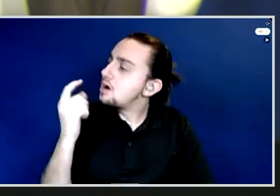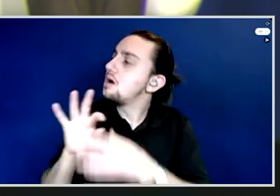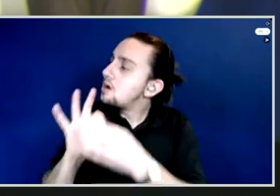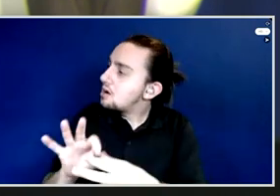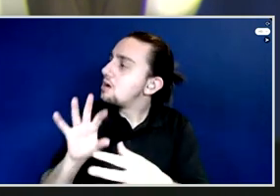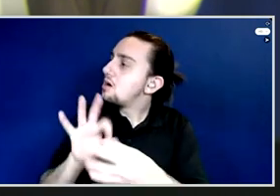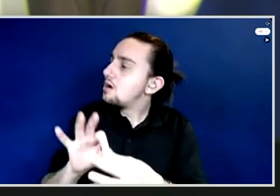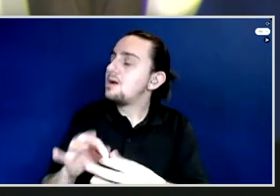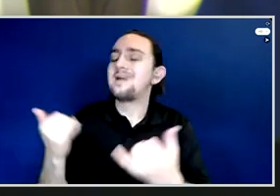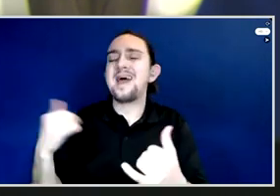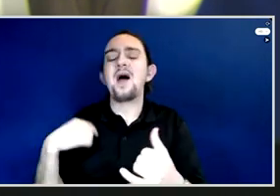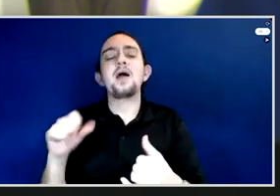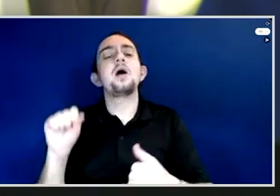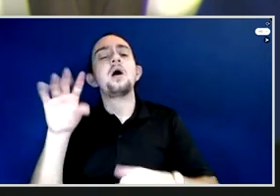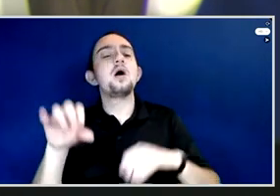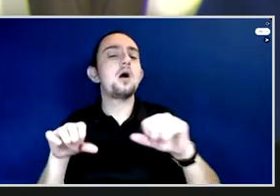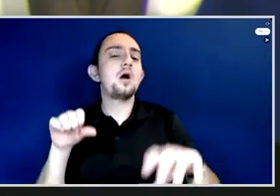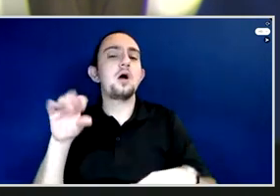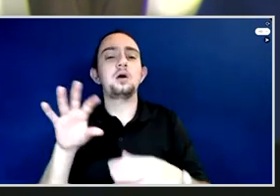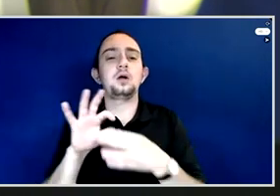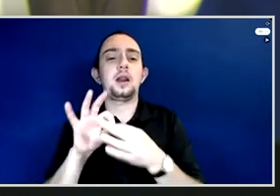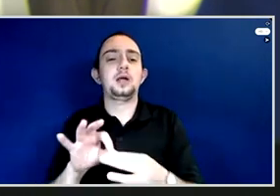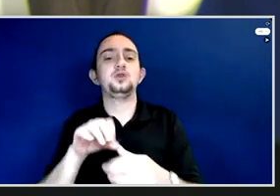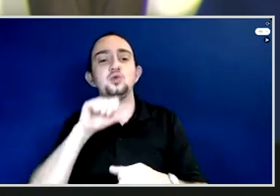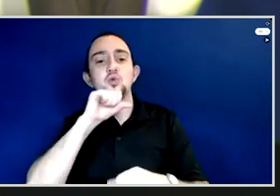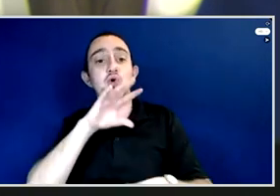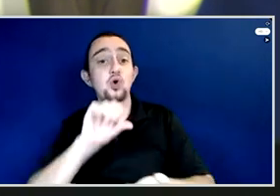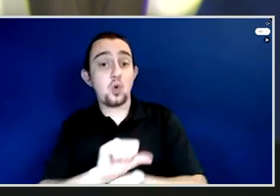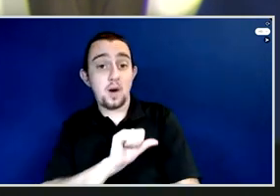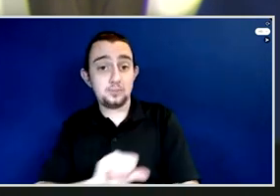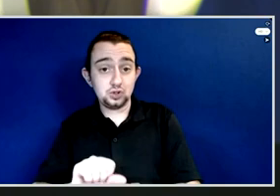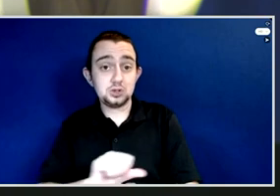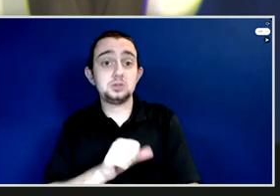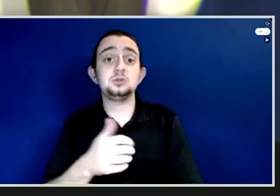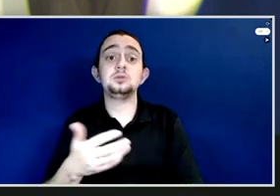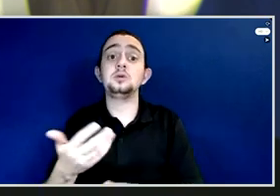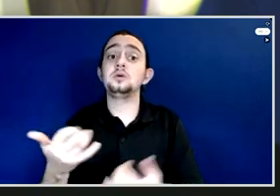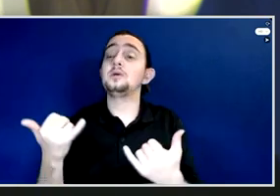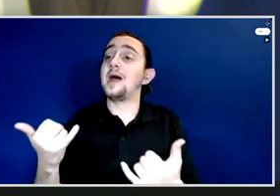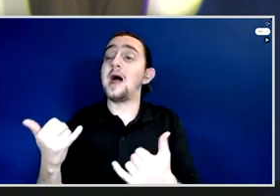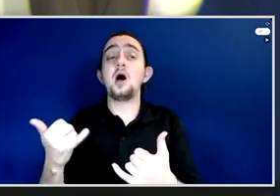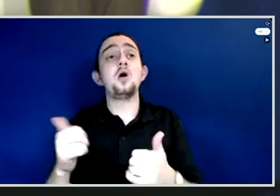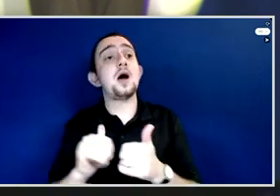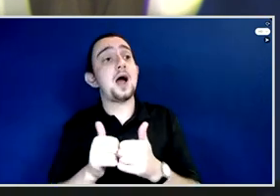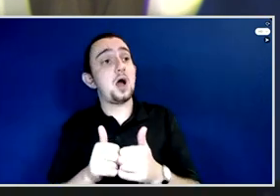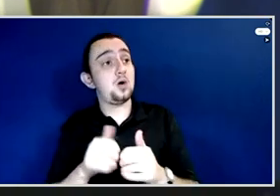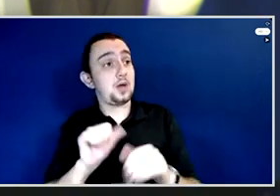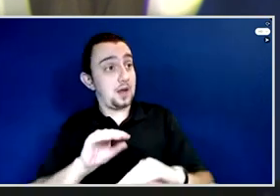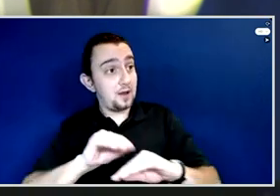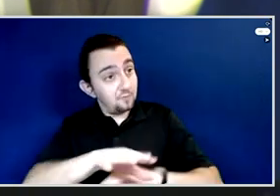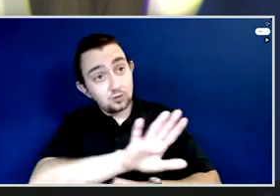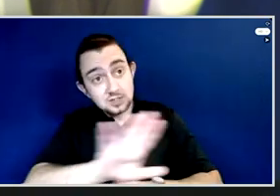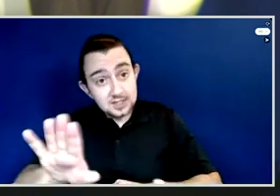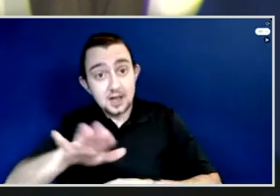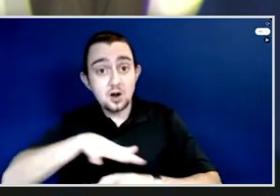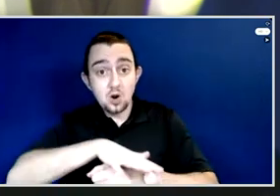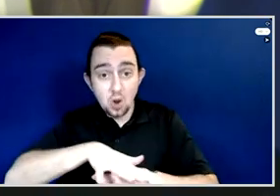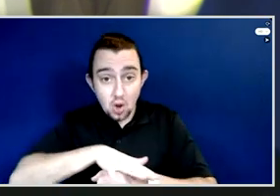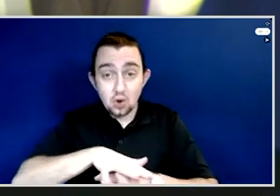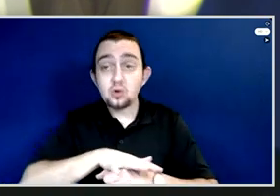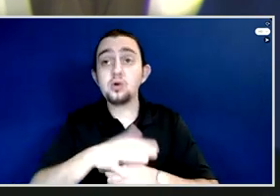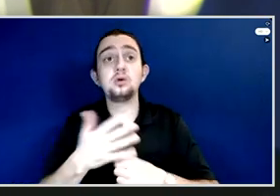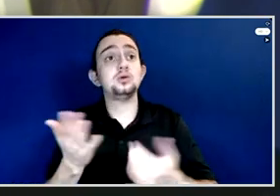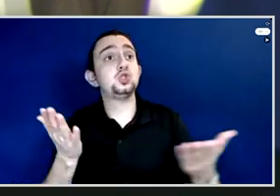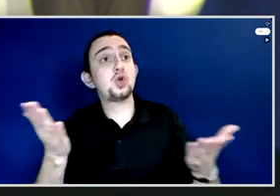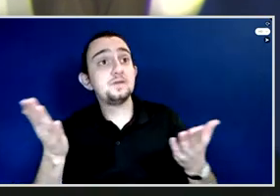now to lack of service. So it goes to the social soccer platforms,